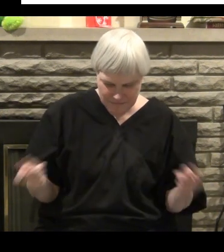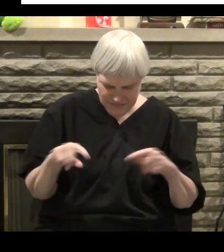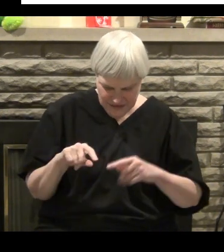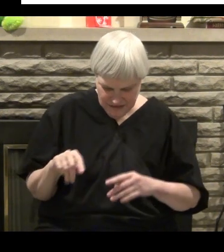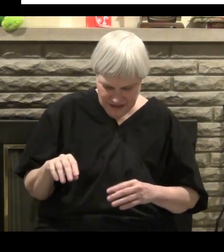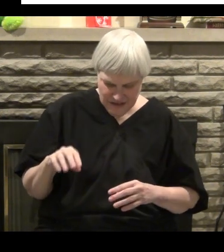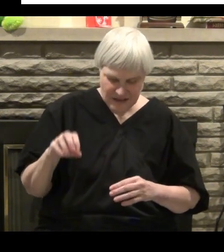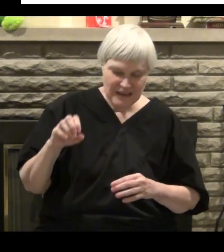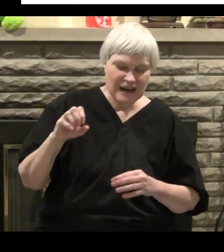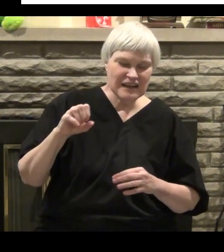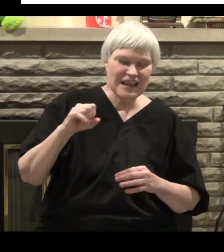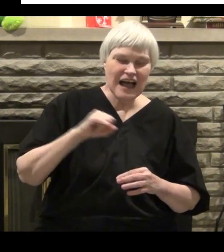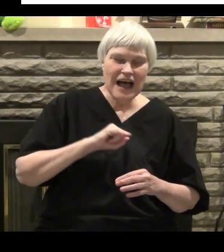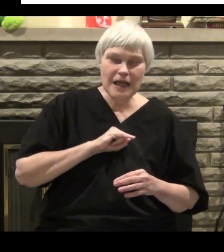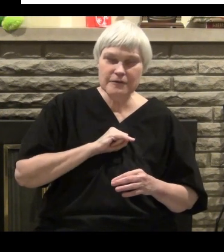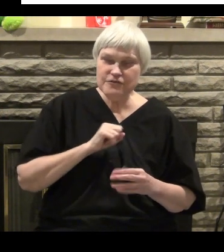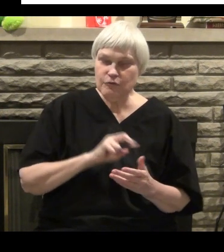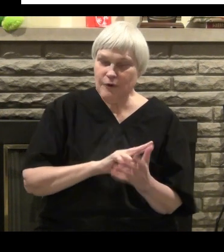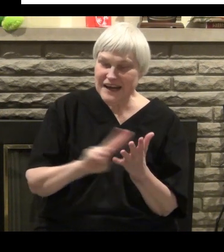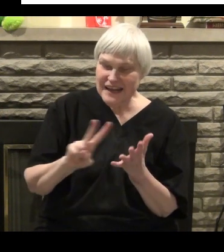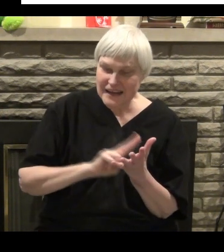Something that scared me to death happened.